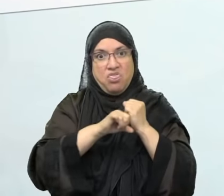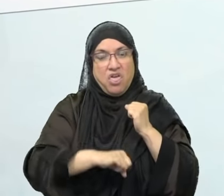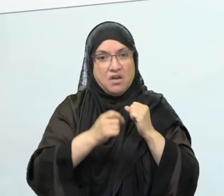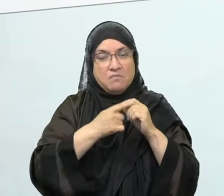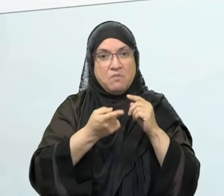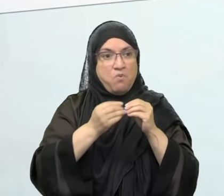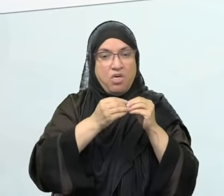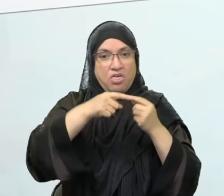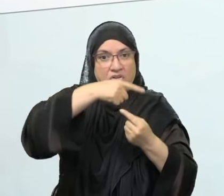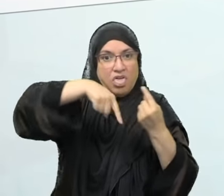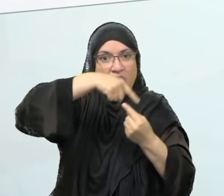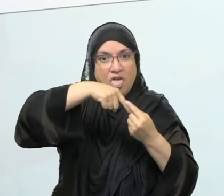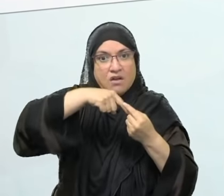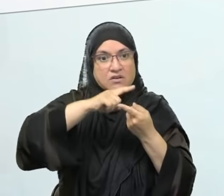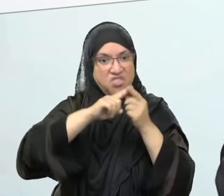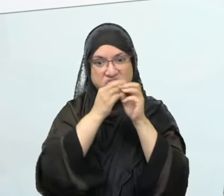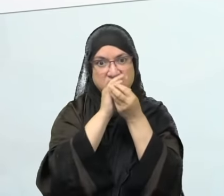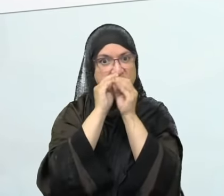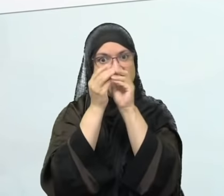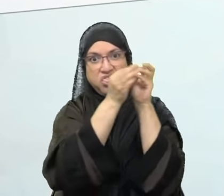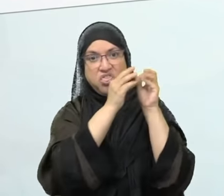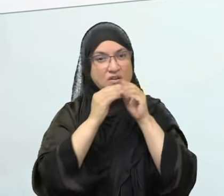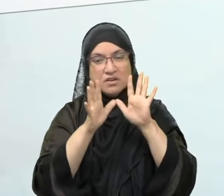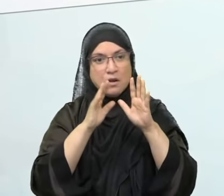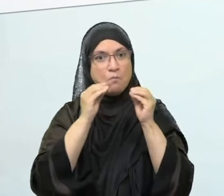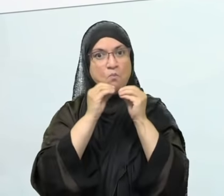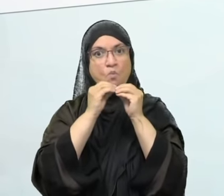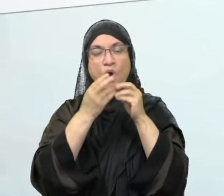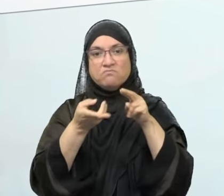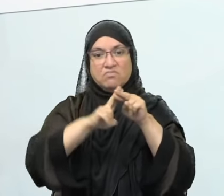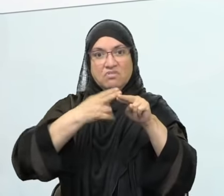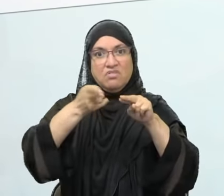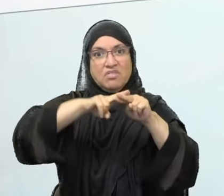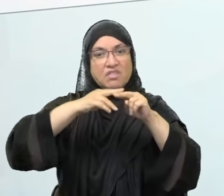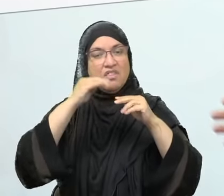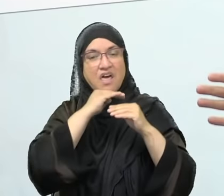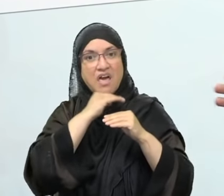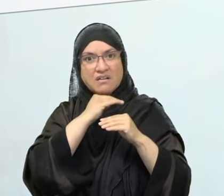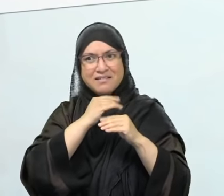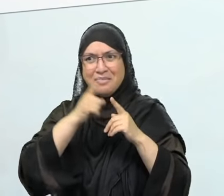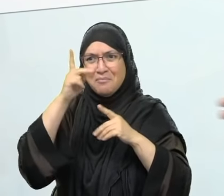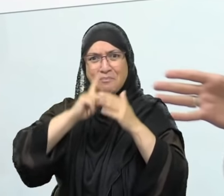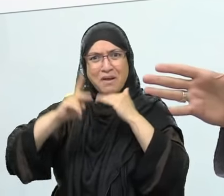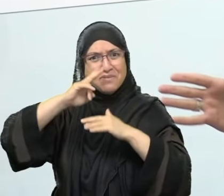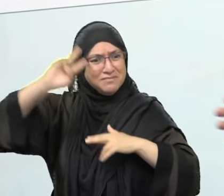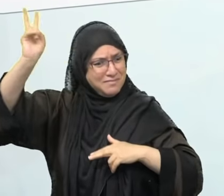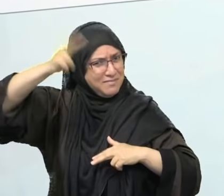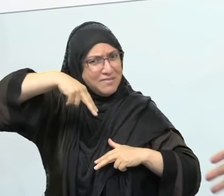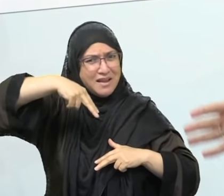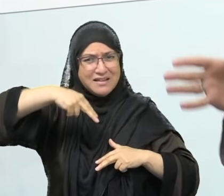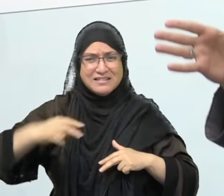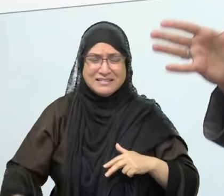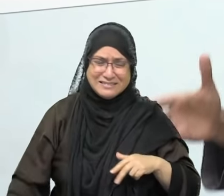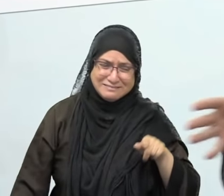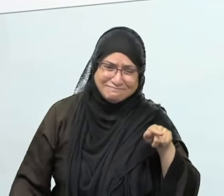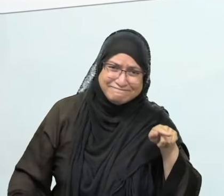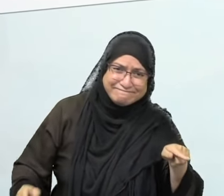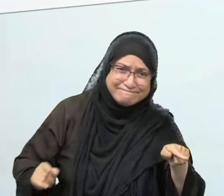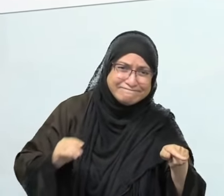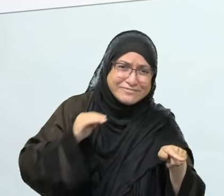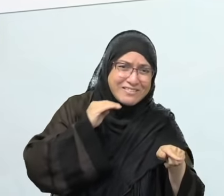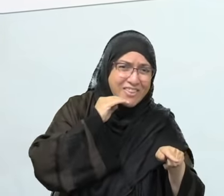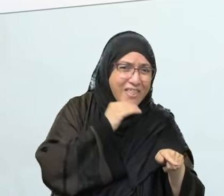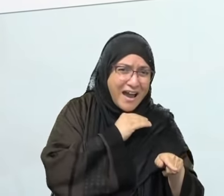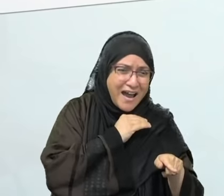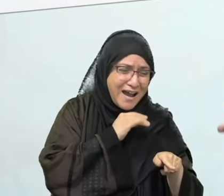the Prophet sallallahu alayhi sallam is saying, Al-kadib yahdi ilal fujur. It opens up doors of disobedience, doors of sin, doors of